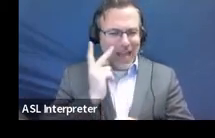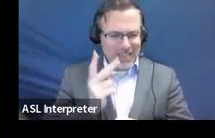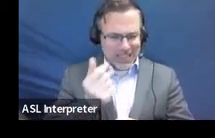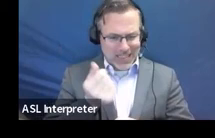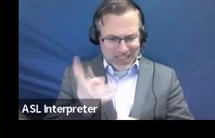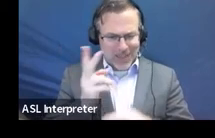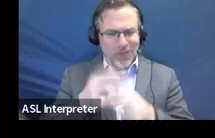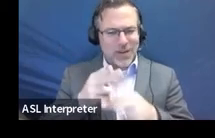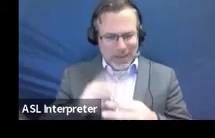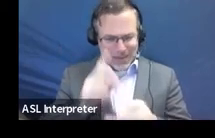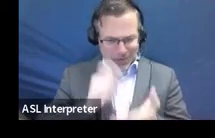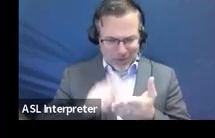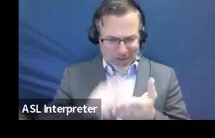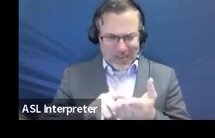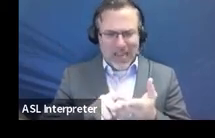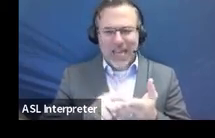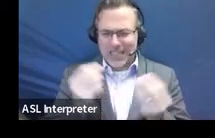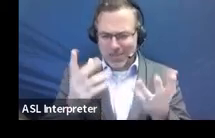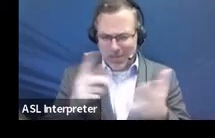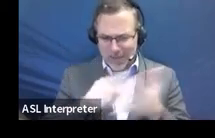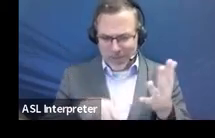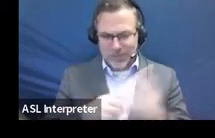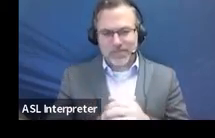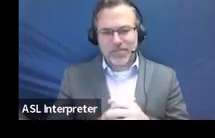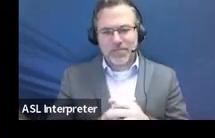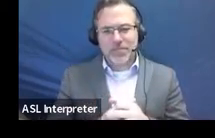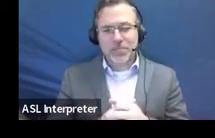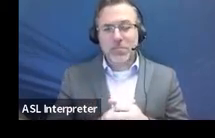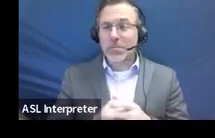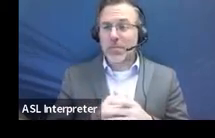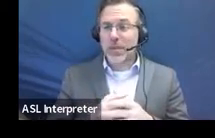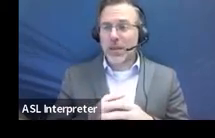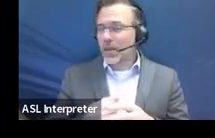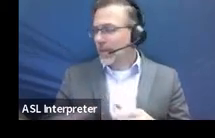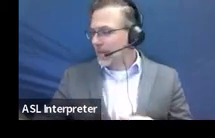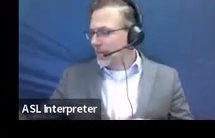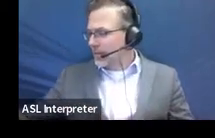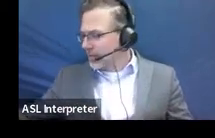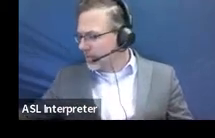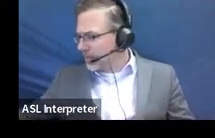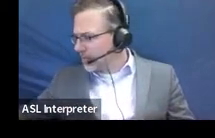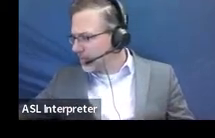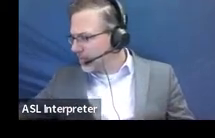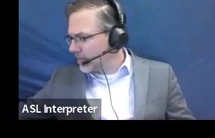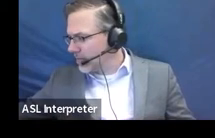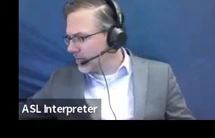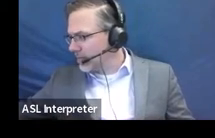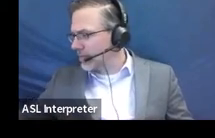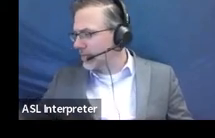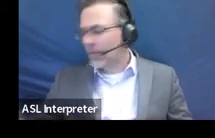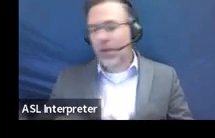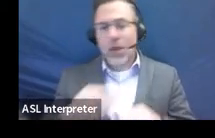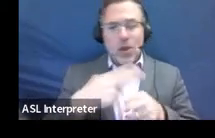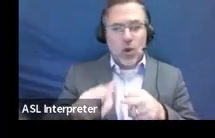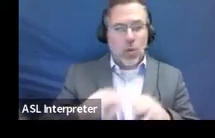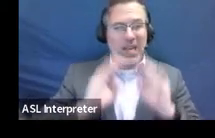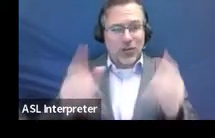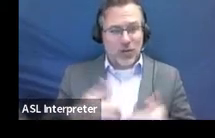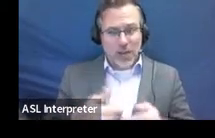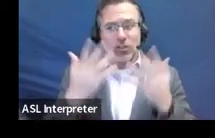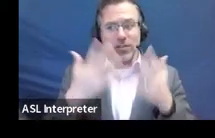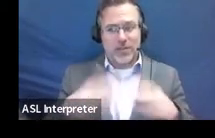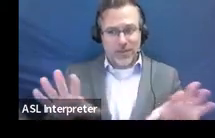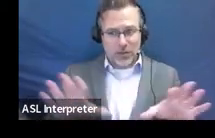Thank you for joining us this afternoon. So we just did quick introductions. Um, we are going to go over those eligibility